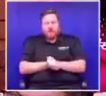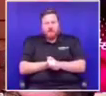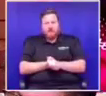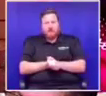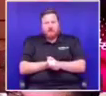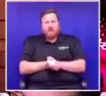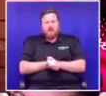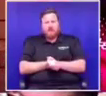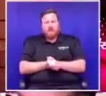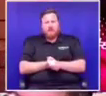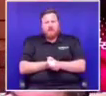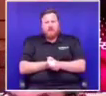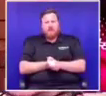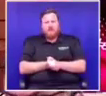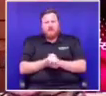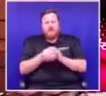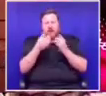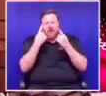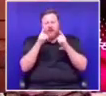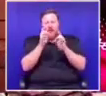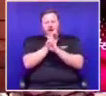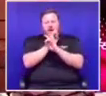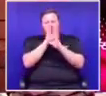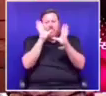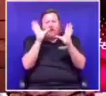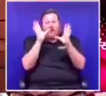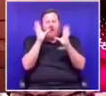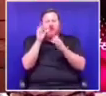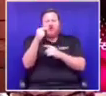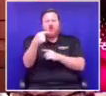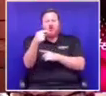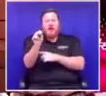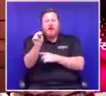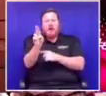It's just for the clarification of the GNU.